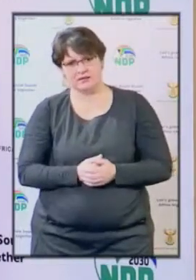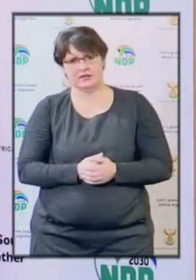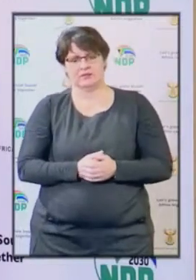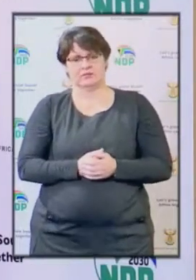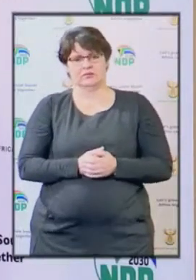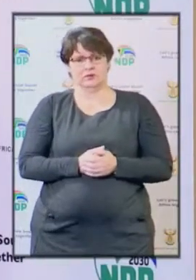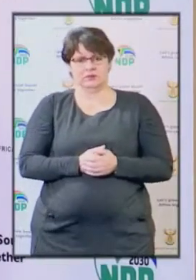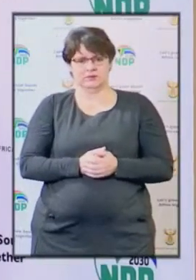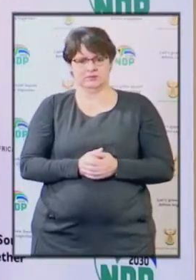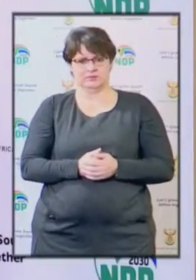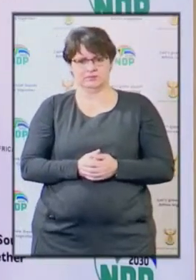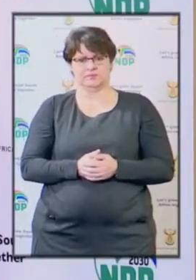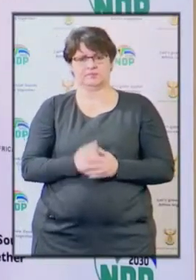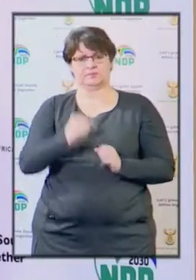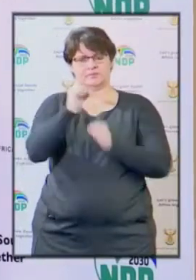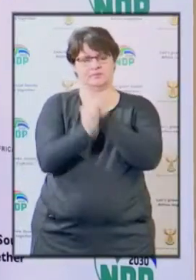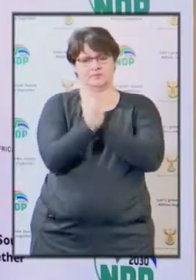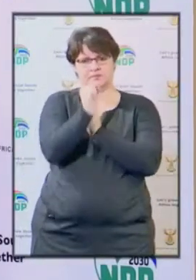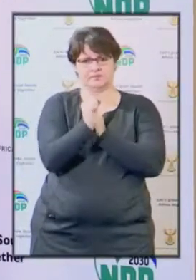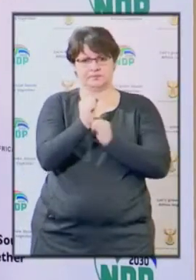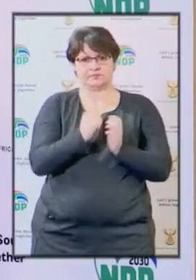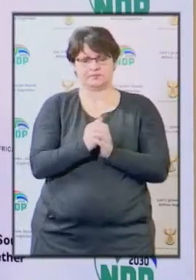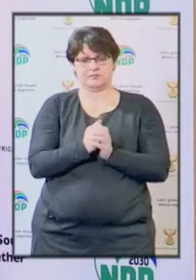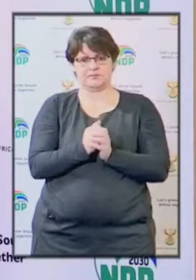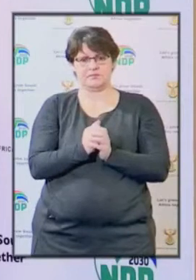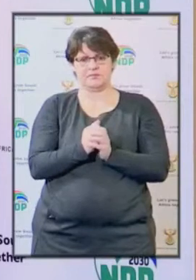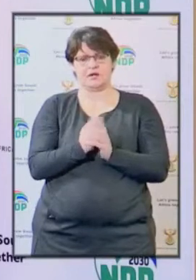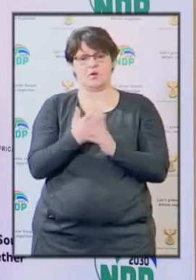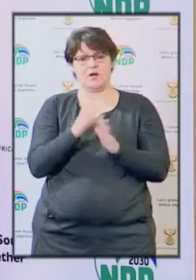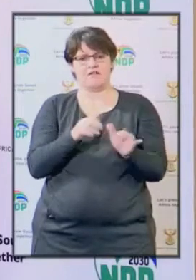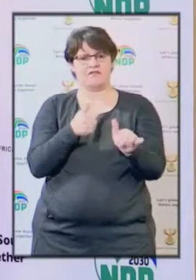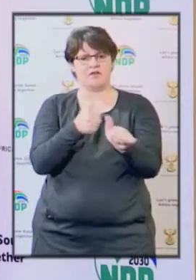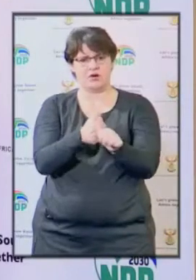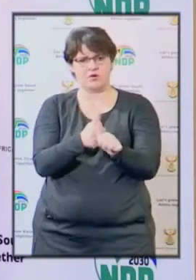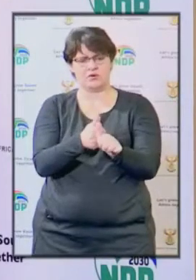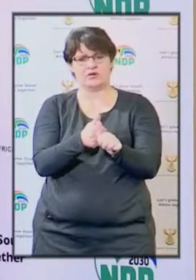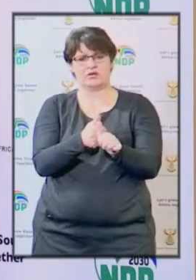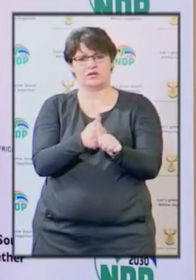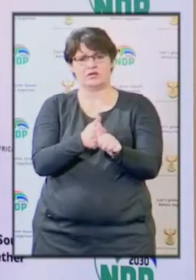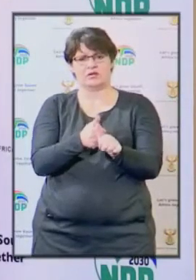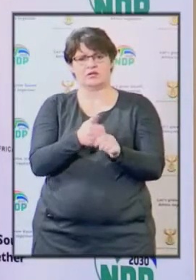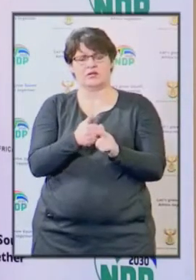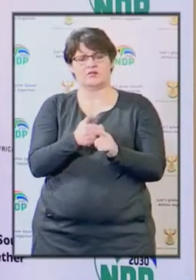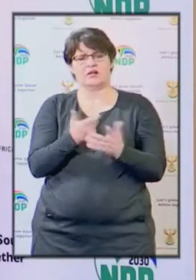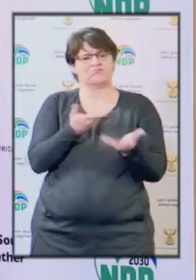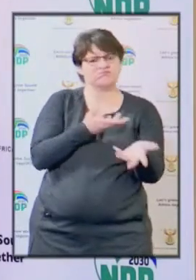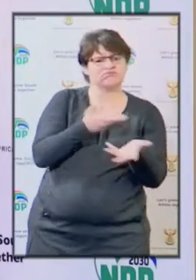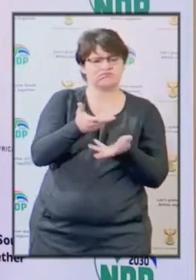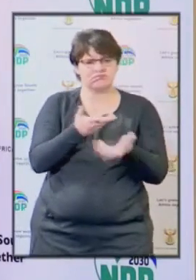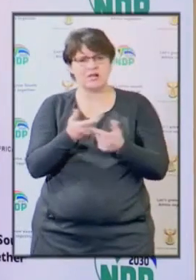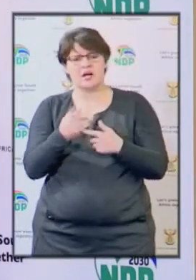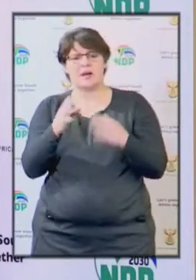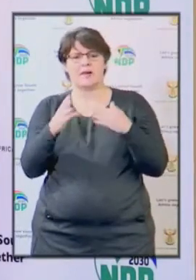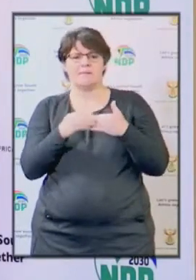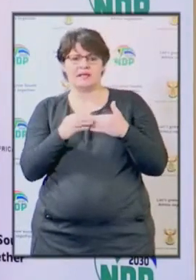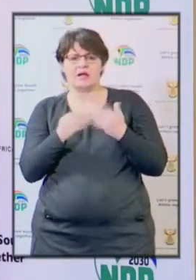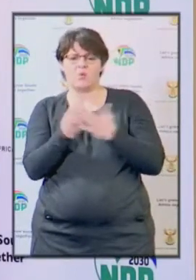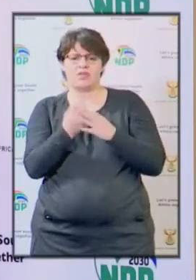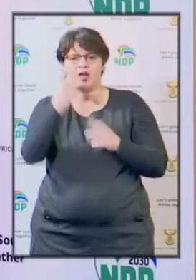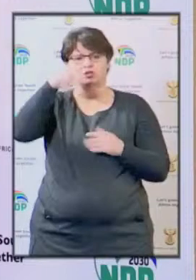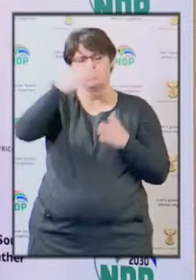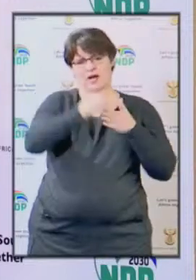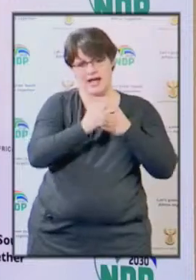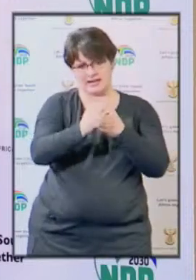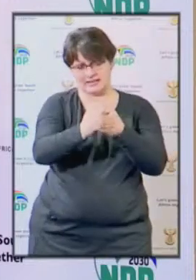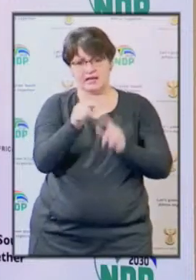Another mechanism that we have been in part as we were following interaction, following my meeting with the tour guides